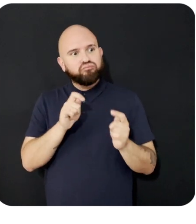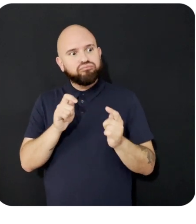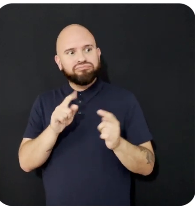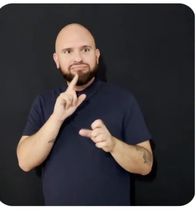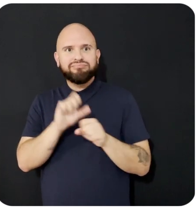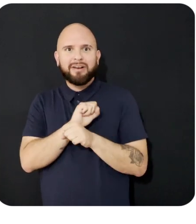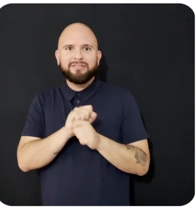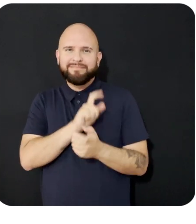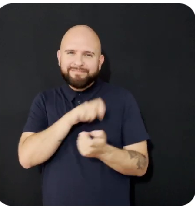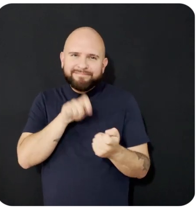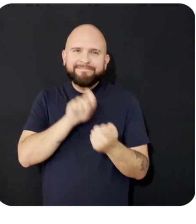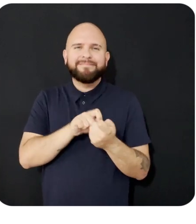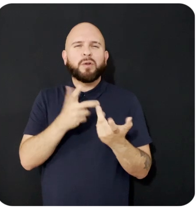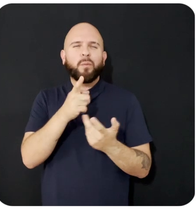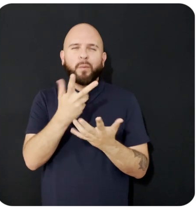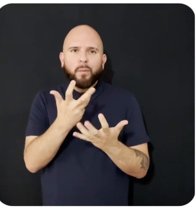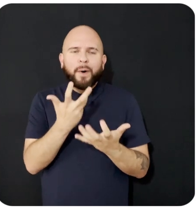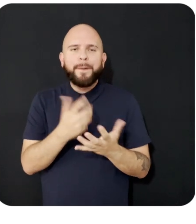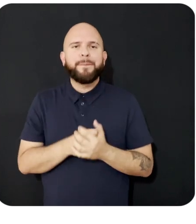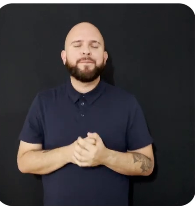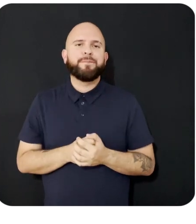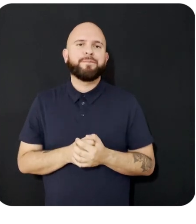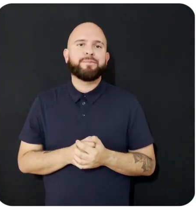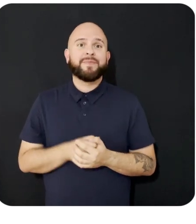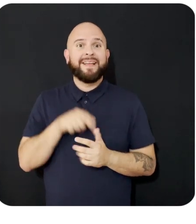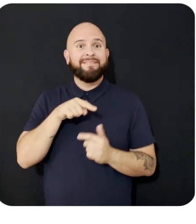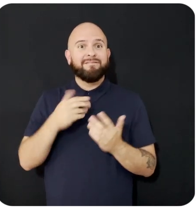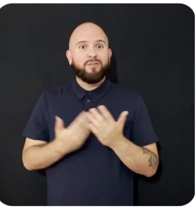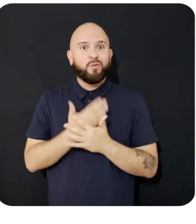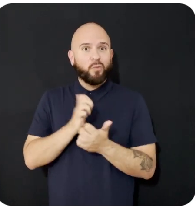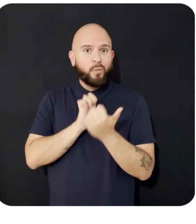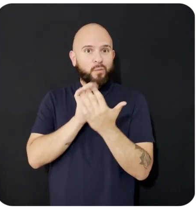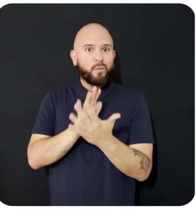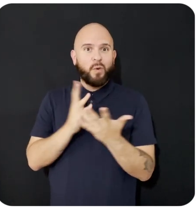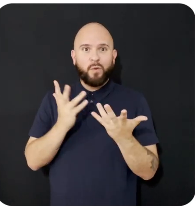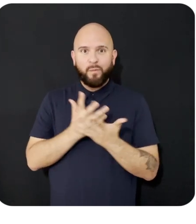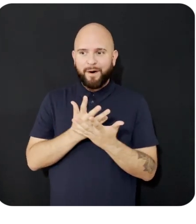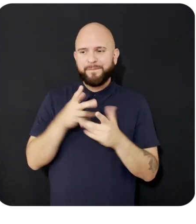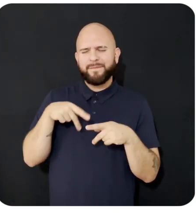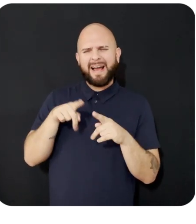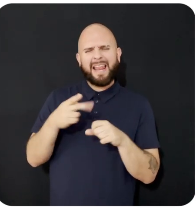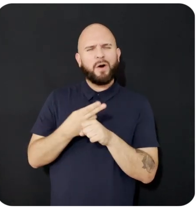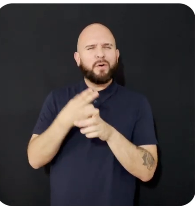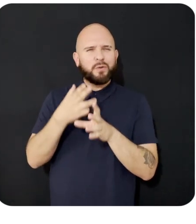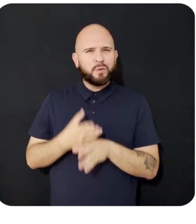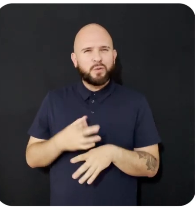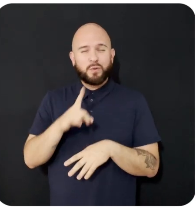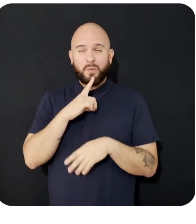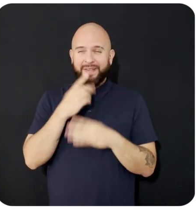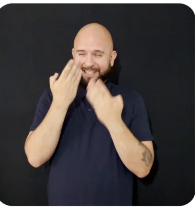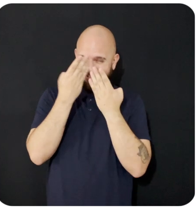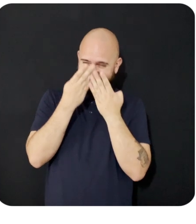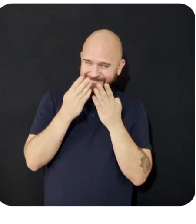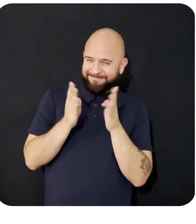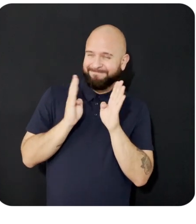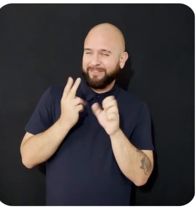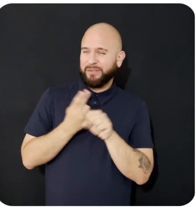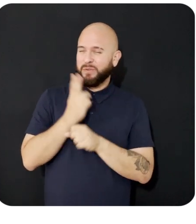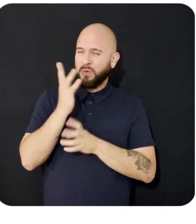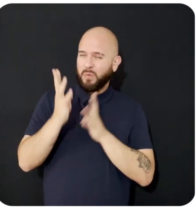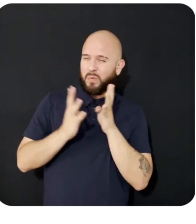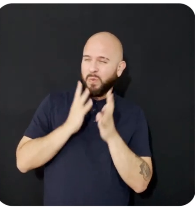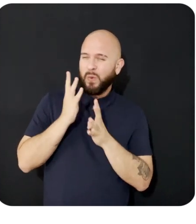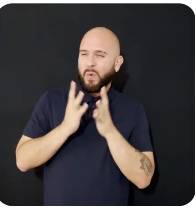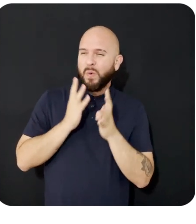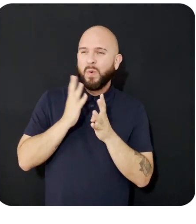-code approach to creating AI characters allows users to unleash their creativity and bring their ideas to life